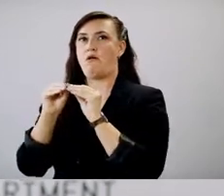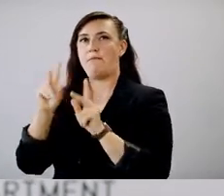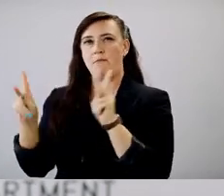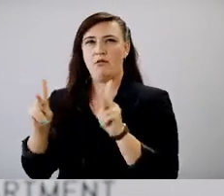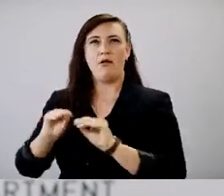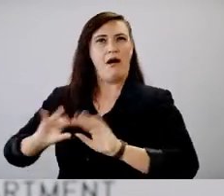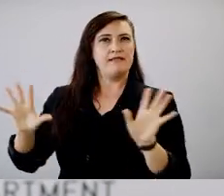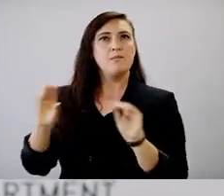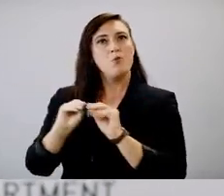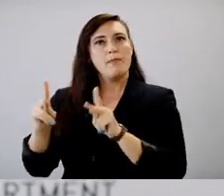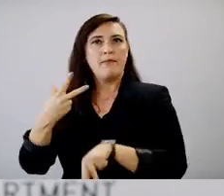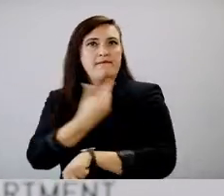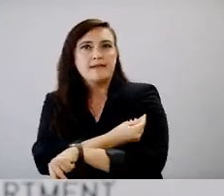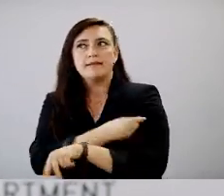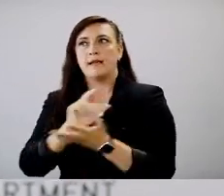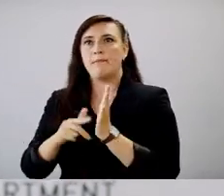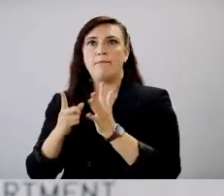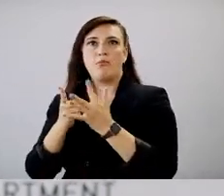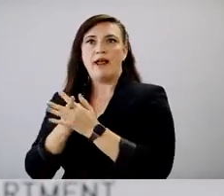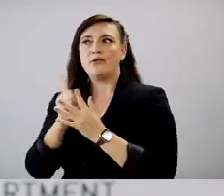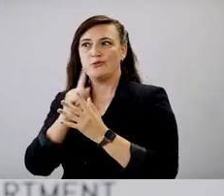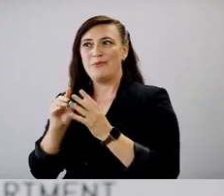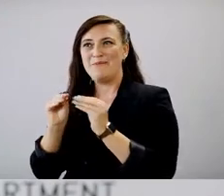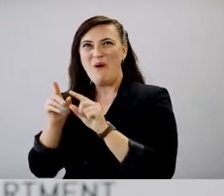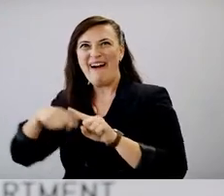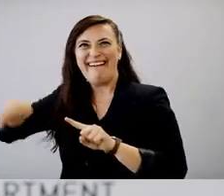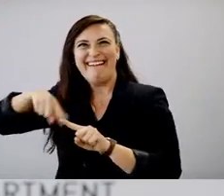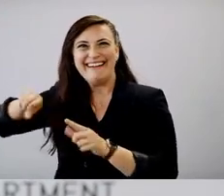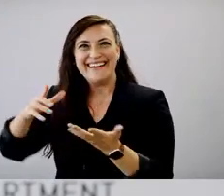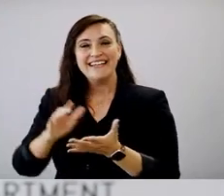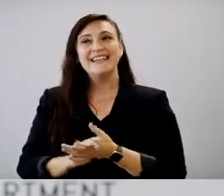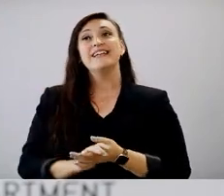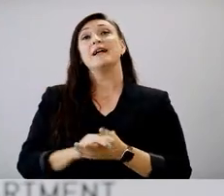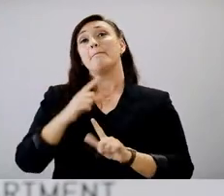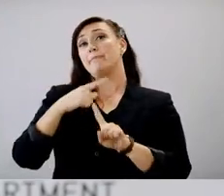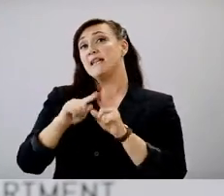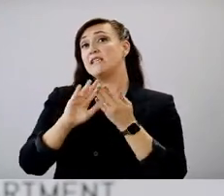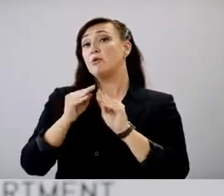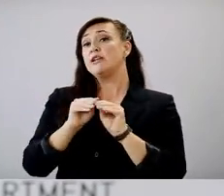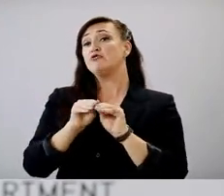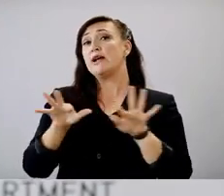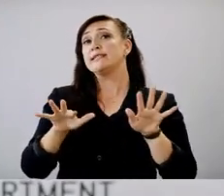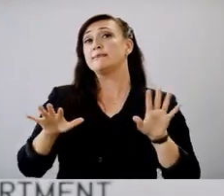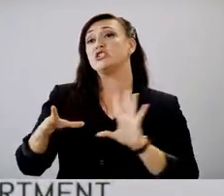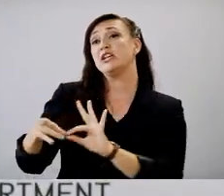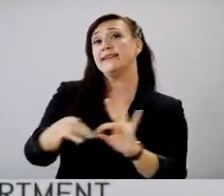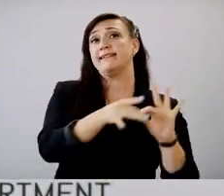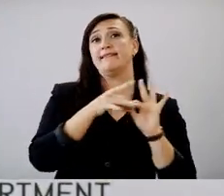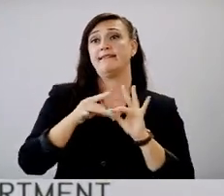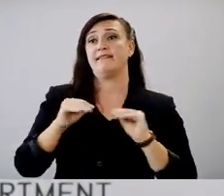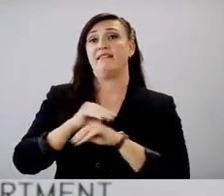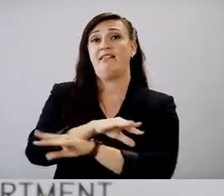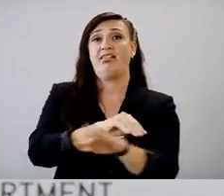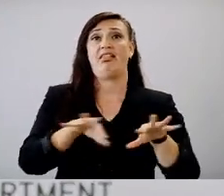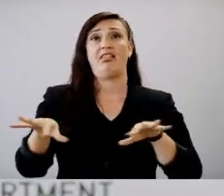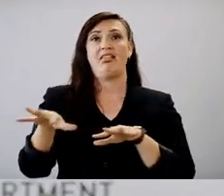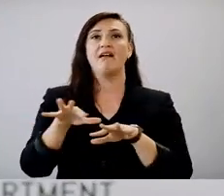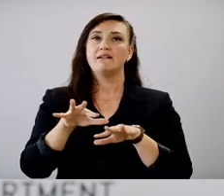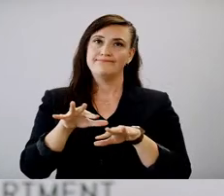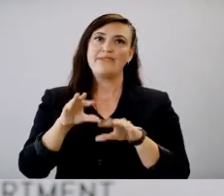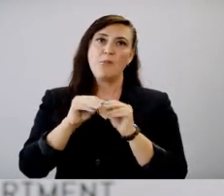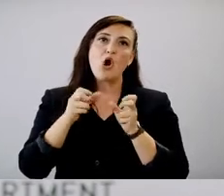get COVID as a breakthrough case, but we're also seeing higher community transmission. So that's more, um, more